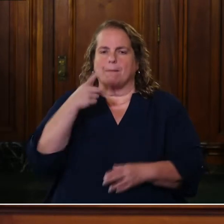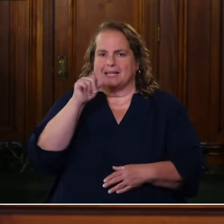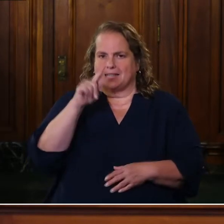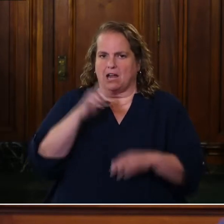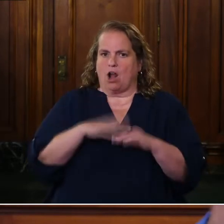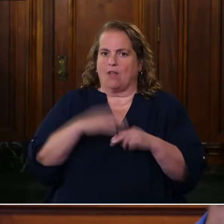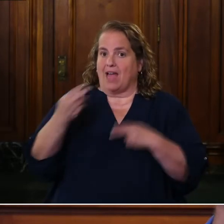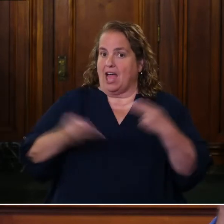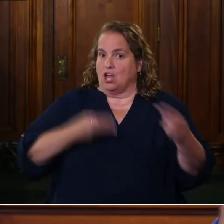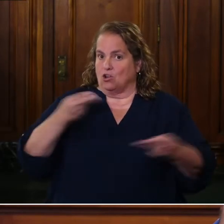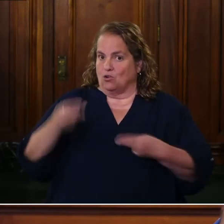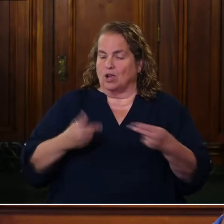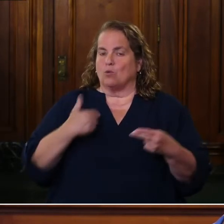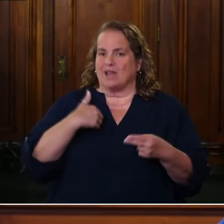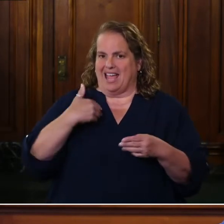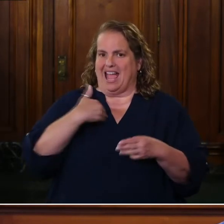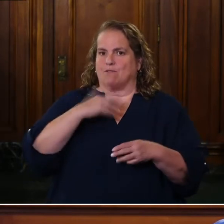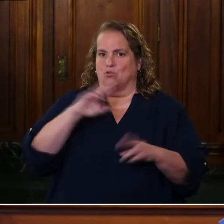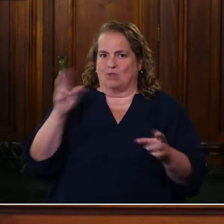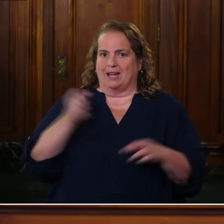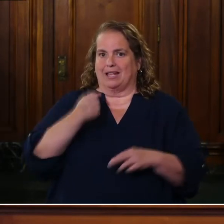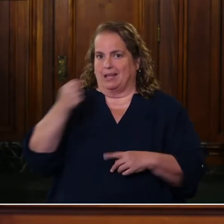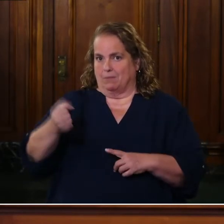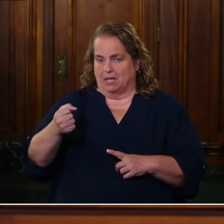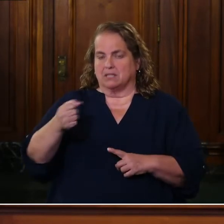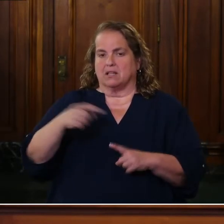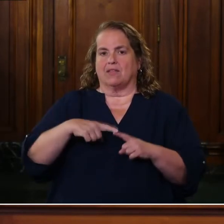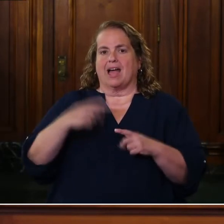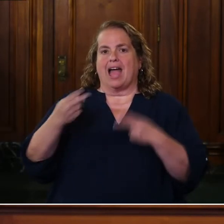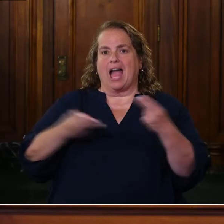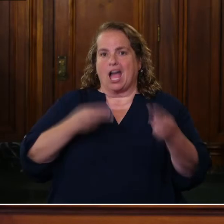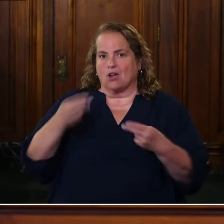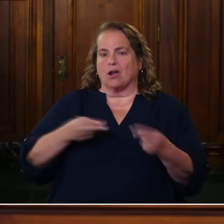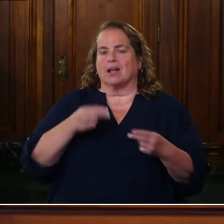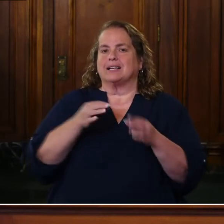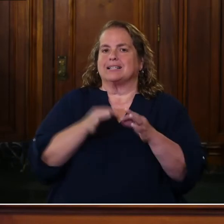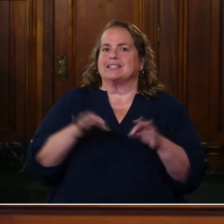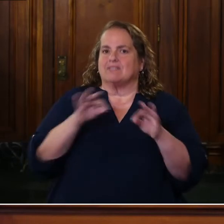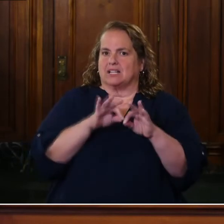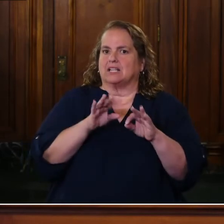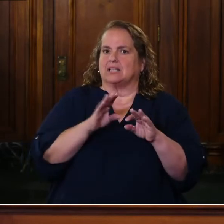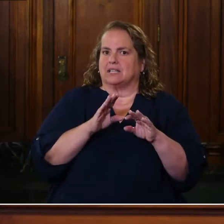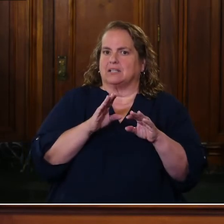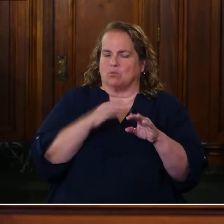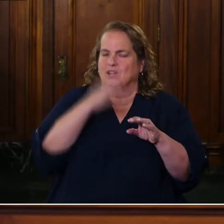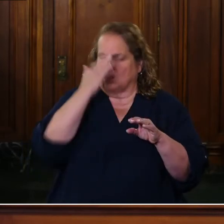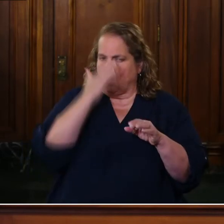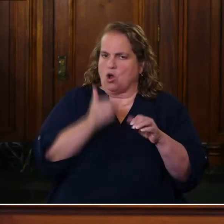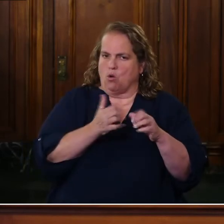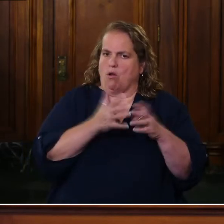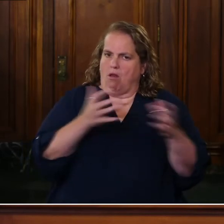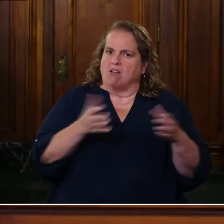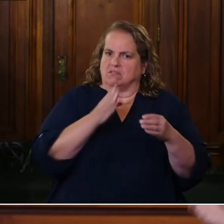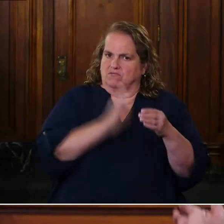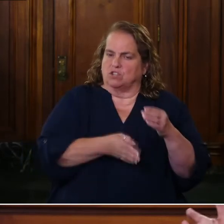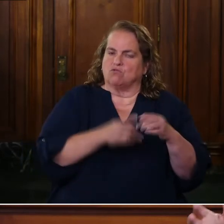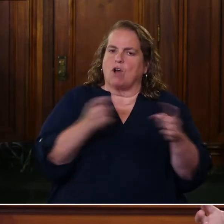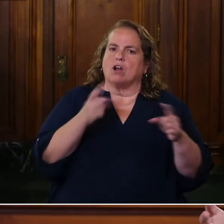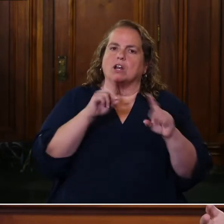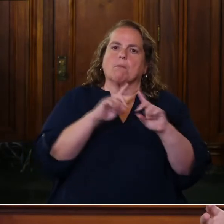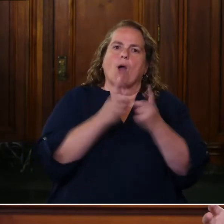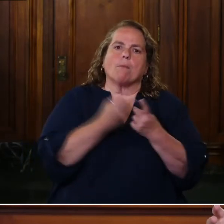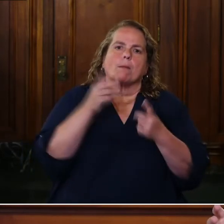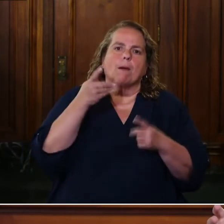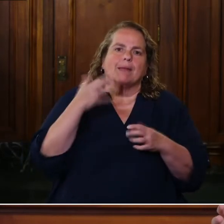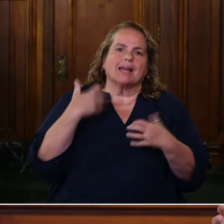What I know we have in place is we have, um, hiring, um, significantly done for the Department of Public Health. We have the